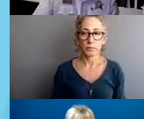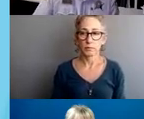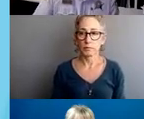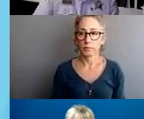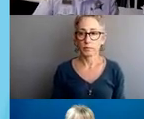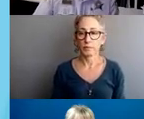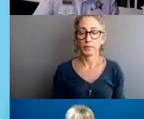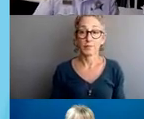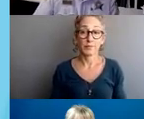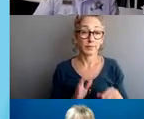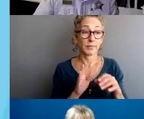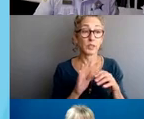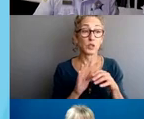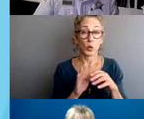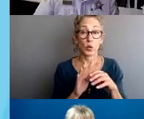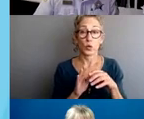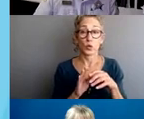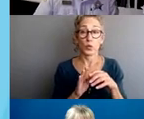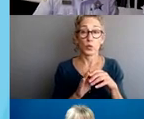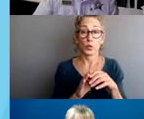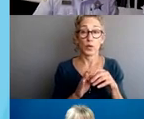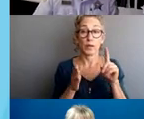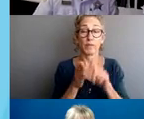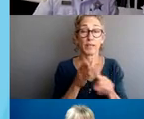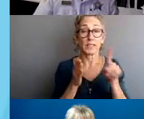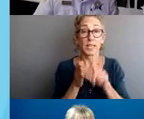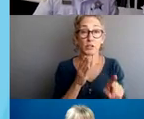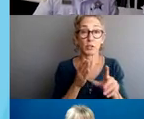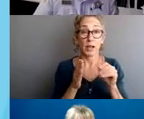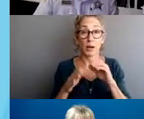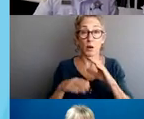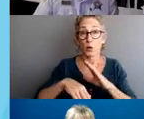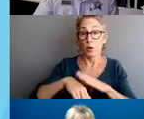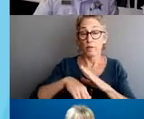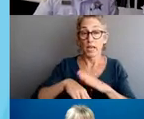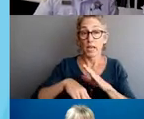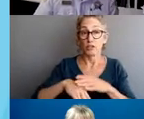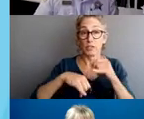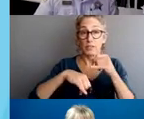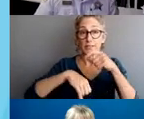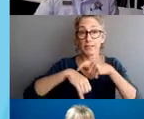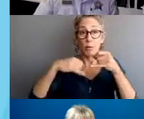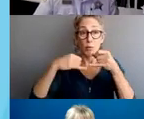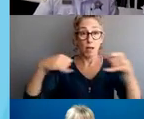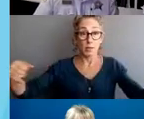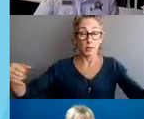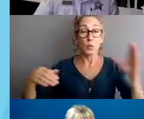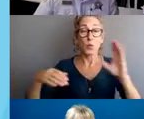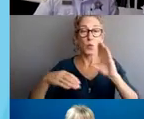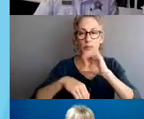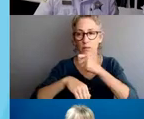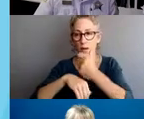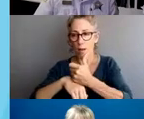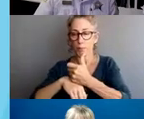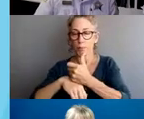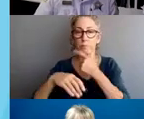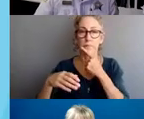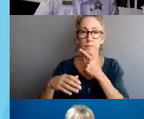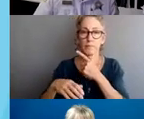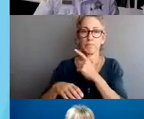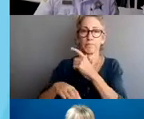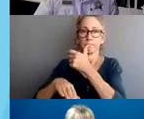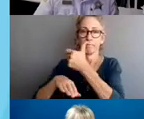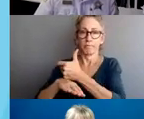The identified investigation notification and timelines are also provided, and they provide timeliness benchmarks for the completion of the